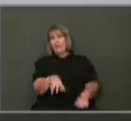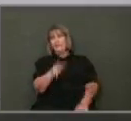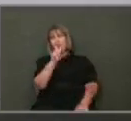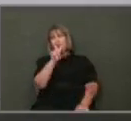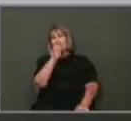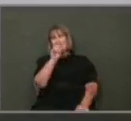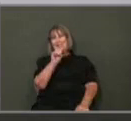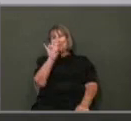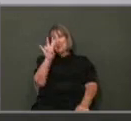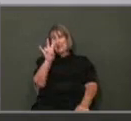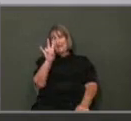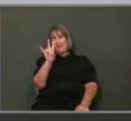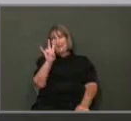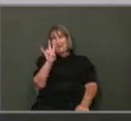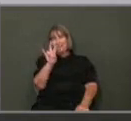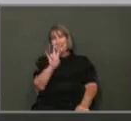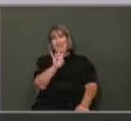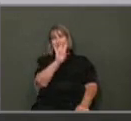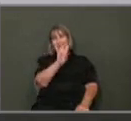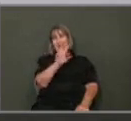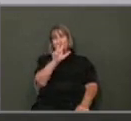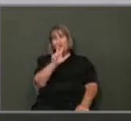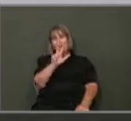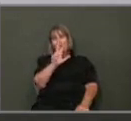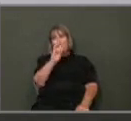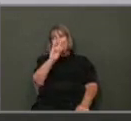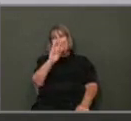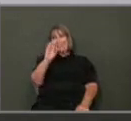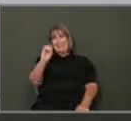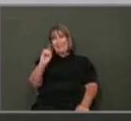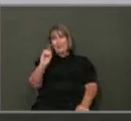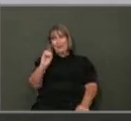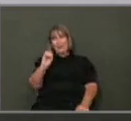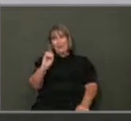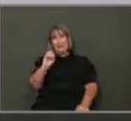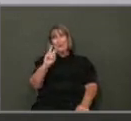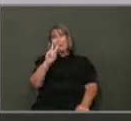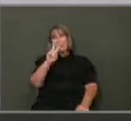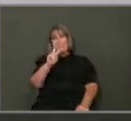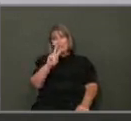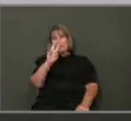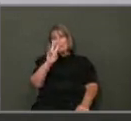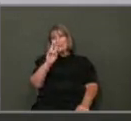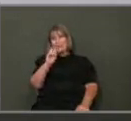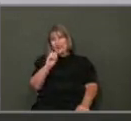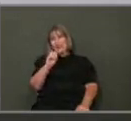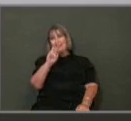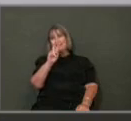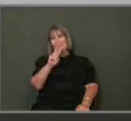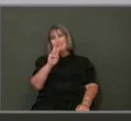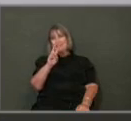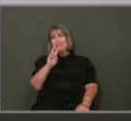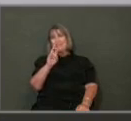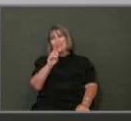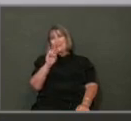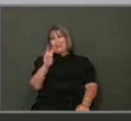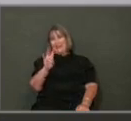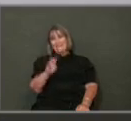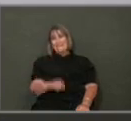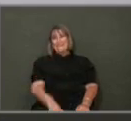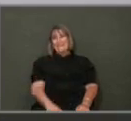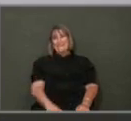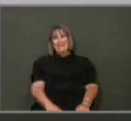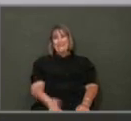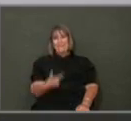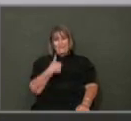207-7360, 207-7360. If I am there, I will take